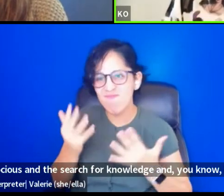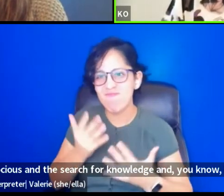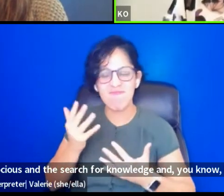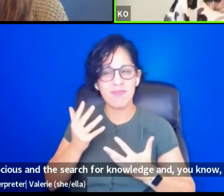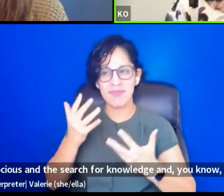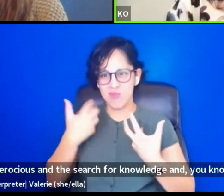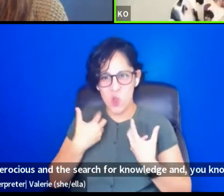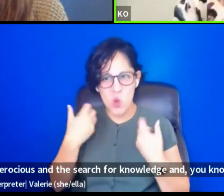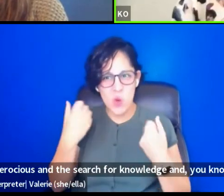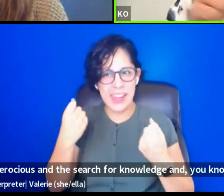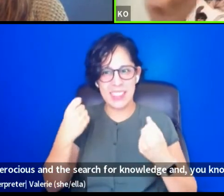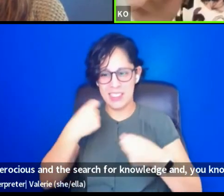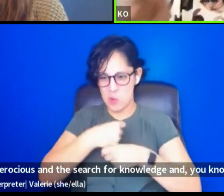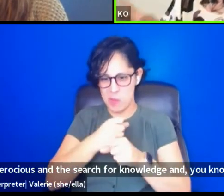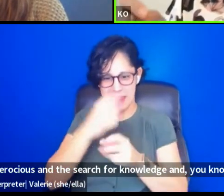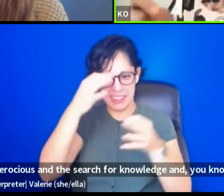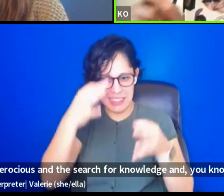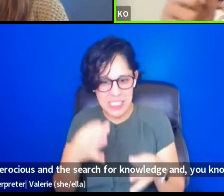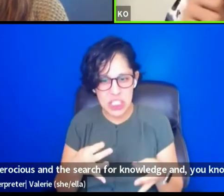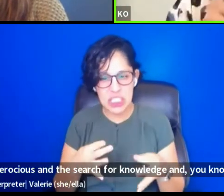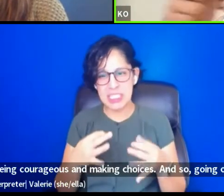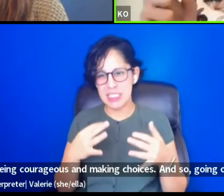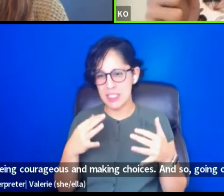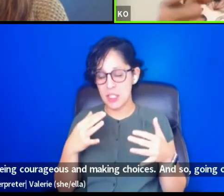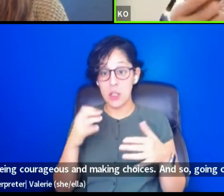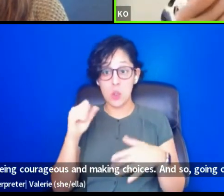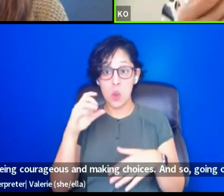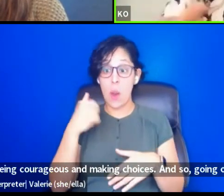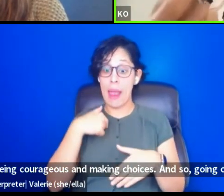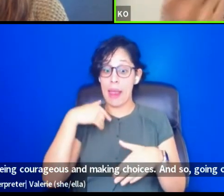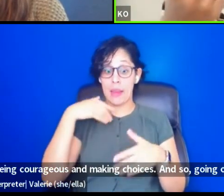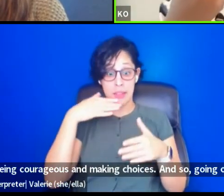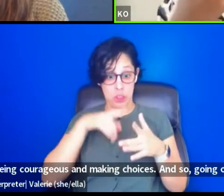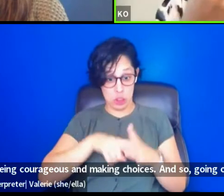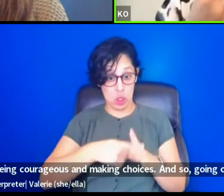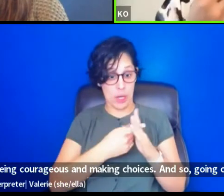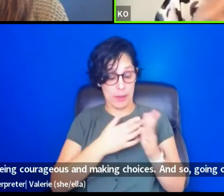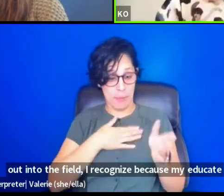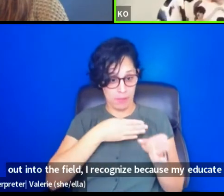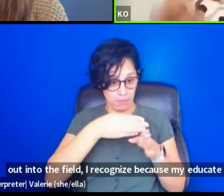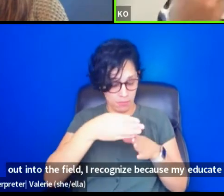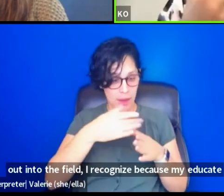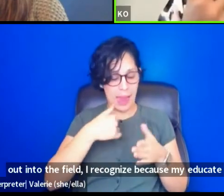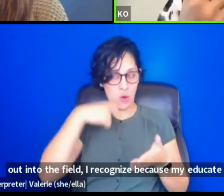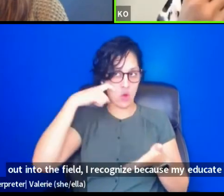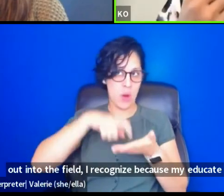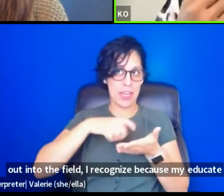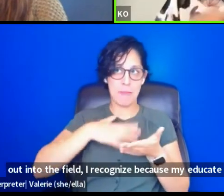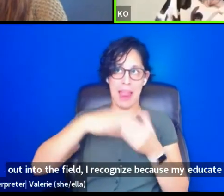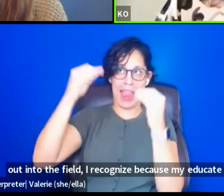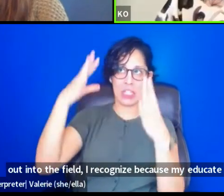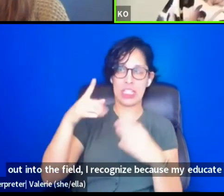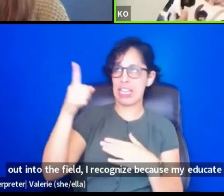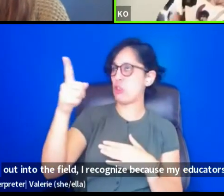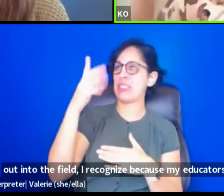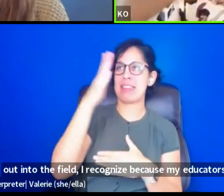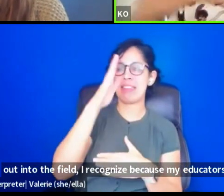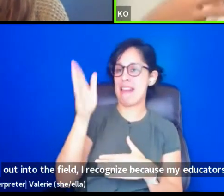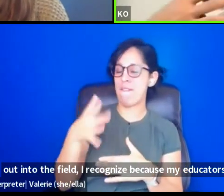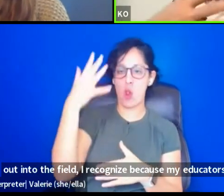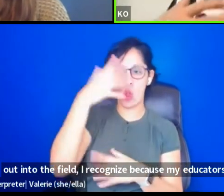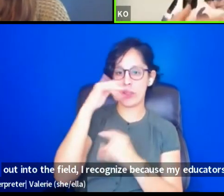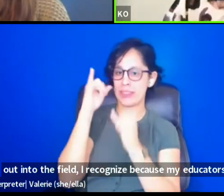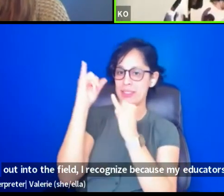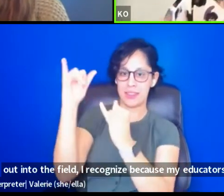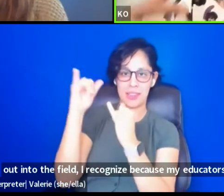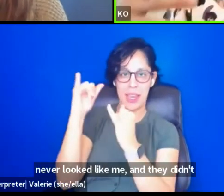And so going out into the field, I recognized because my educators never looked like me and they didn't come from